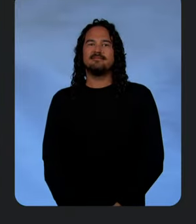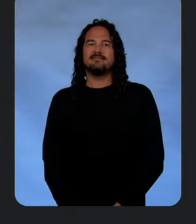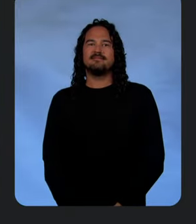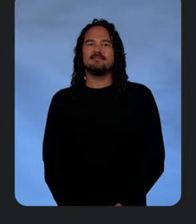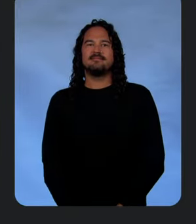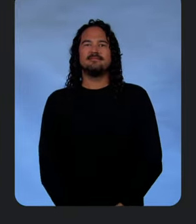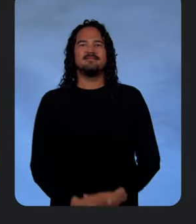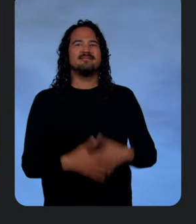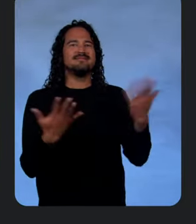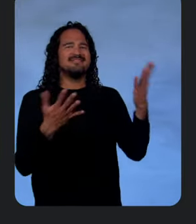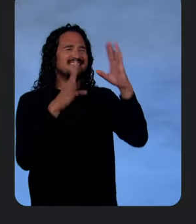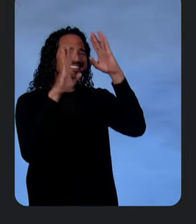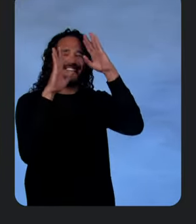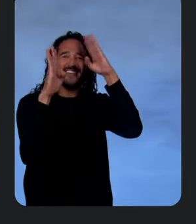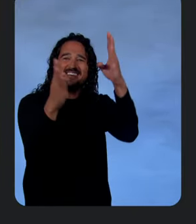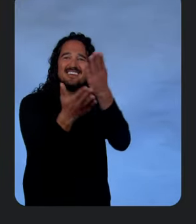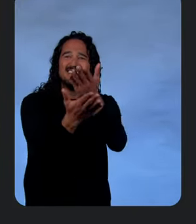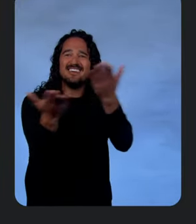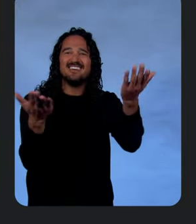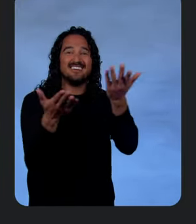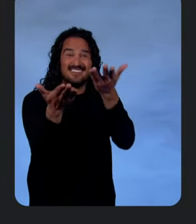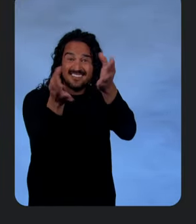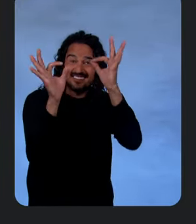Hello, everyone. How's everyone doing?